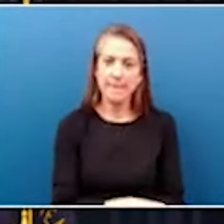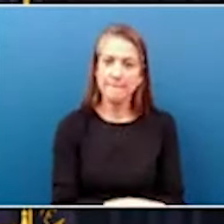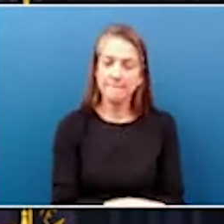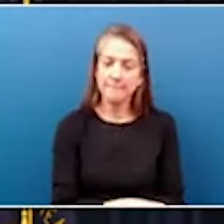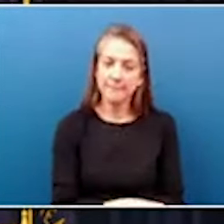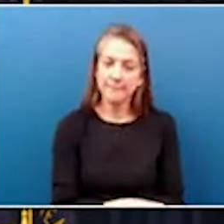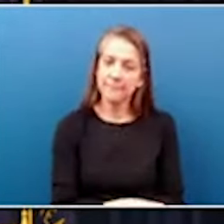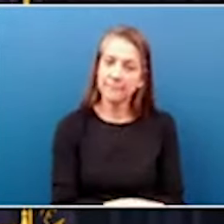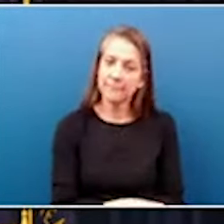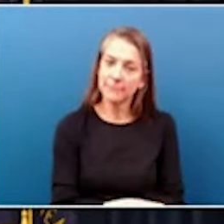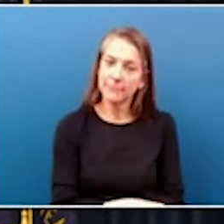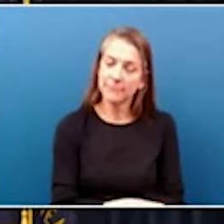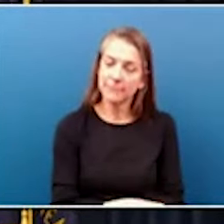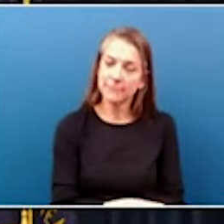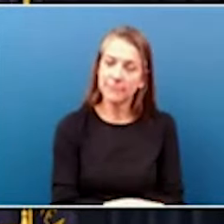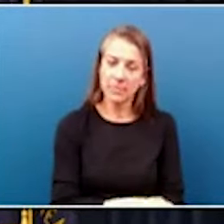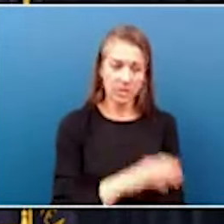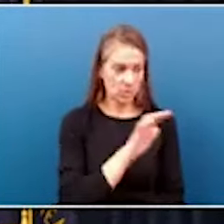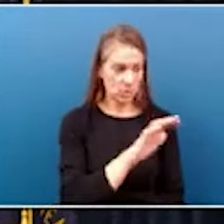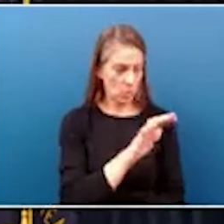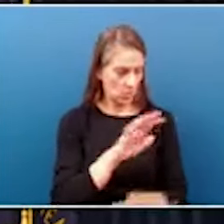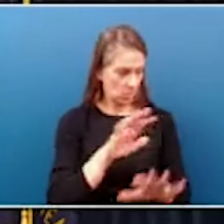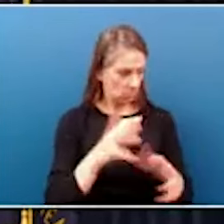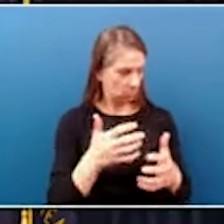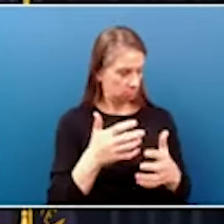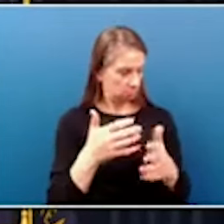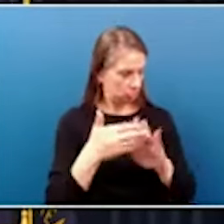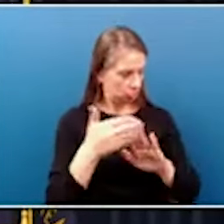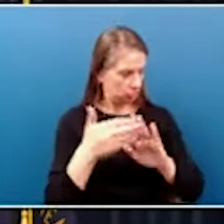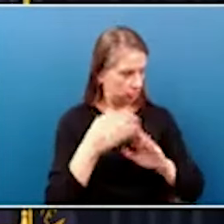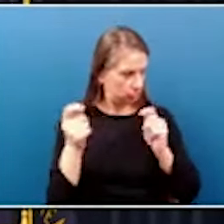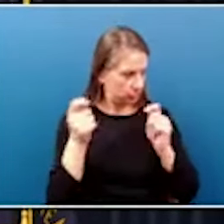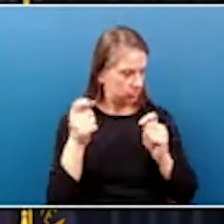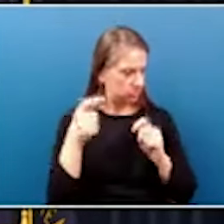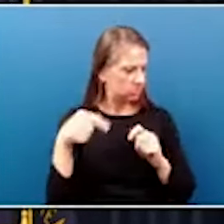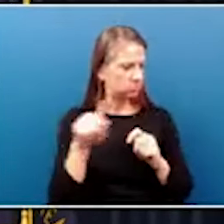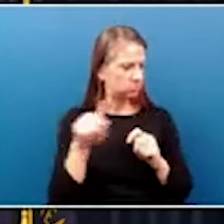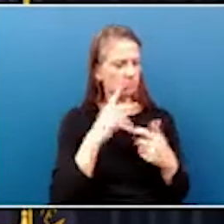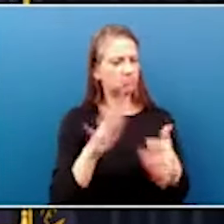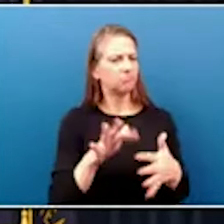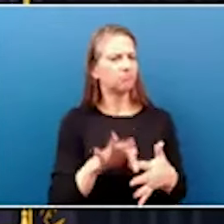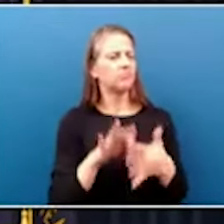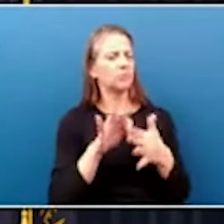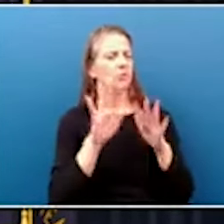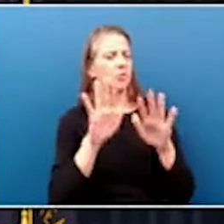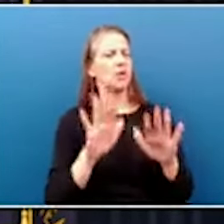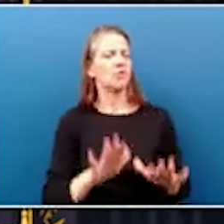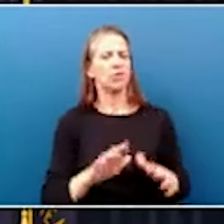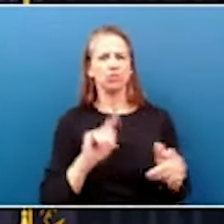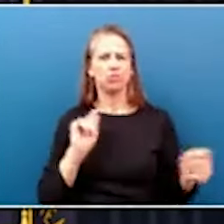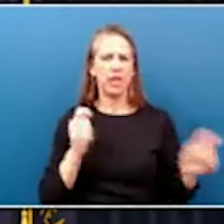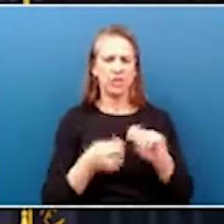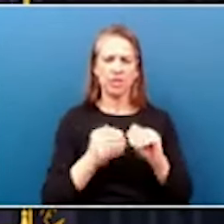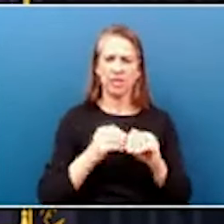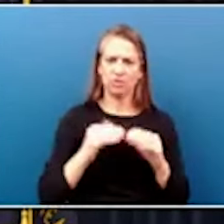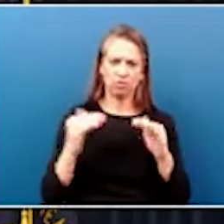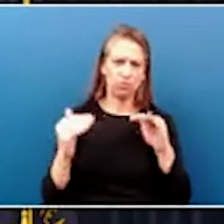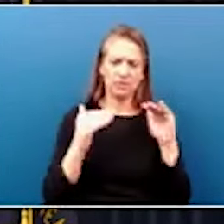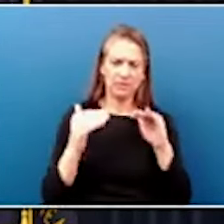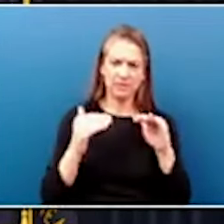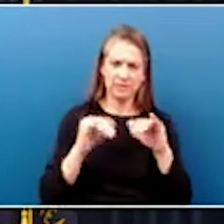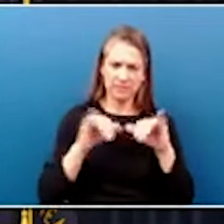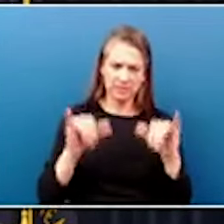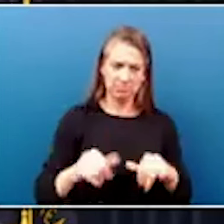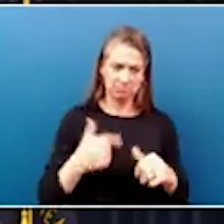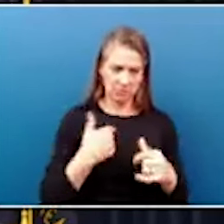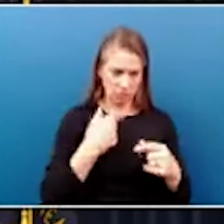Your administration has made exceptional and positive changes to the juvenile justice system, all of which I agree with and support and